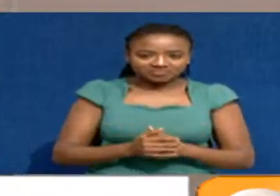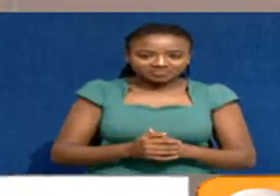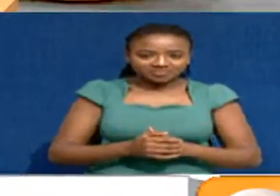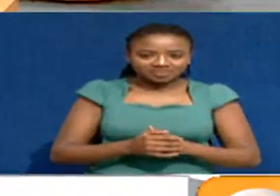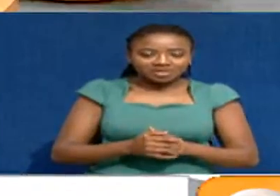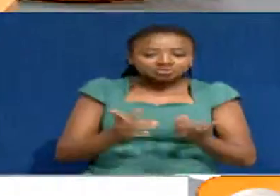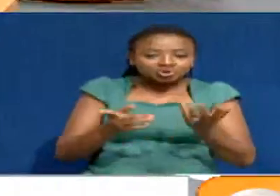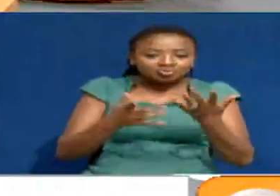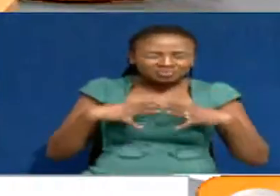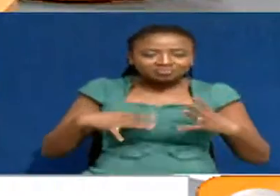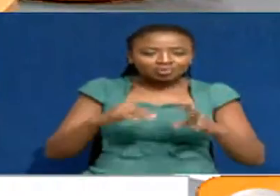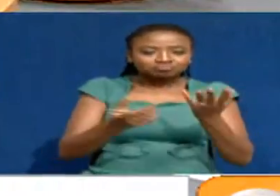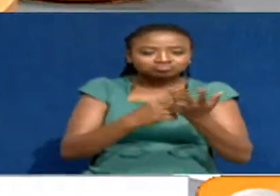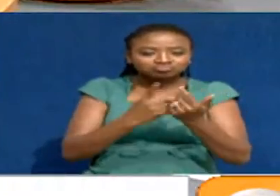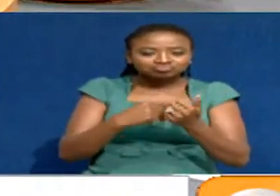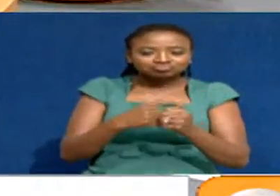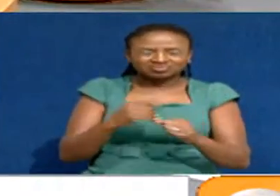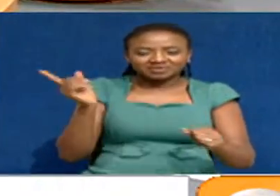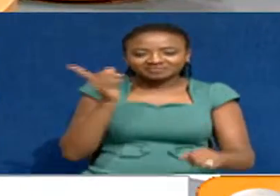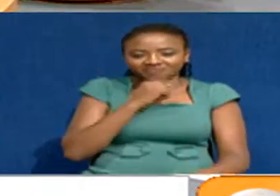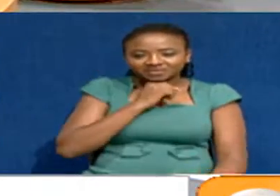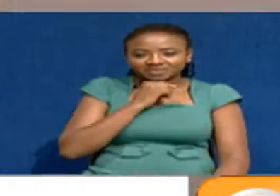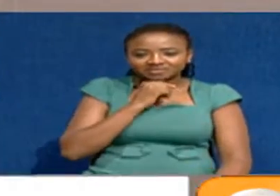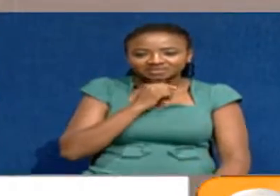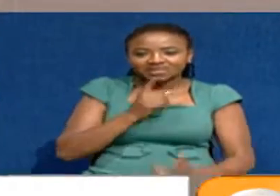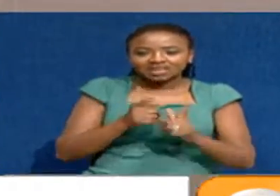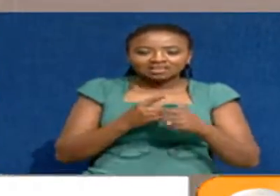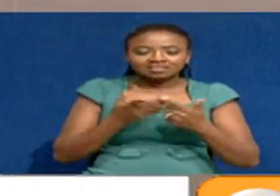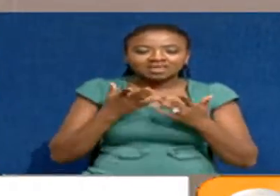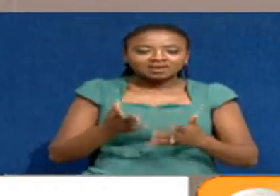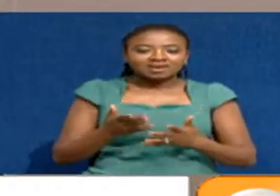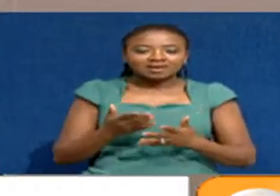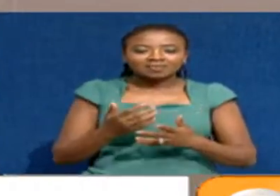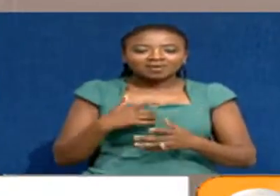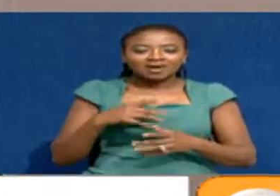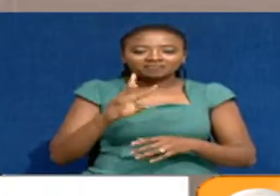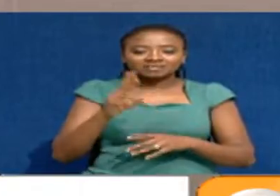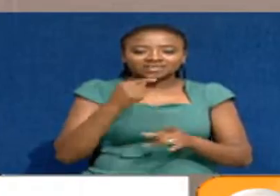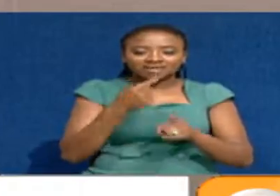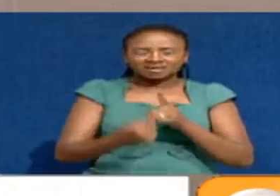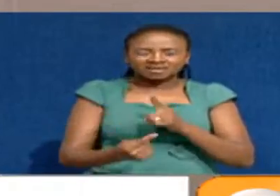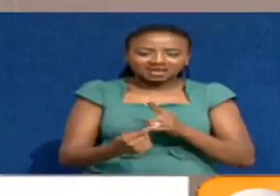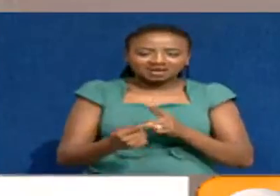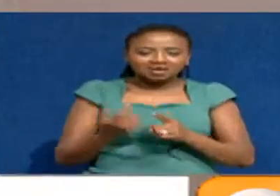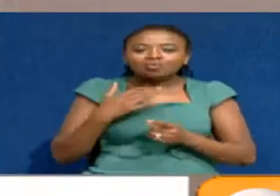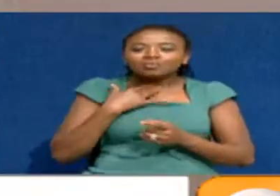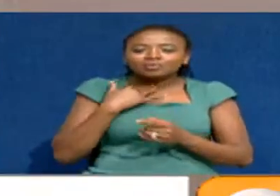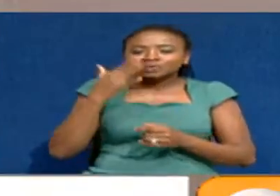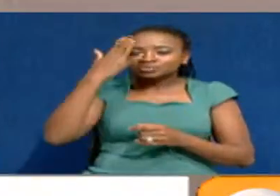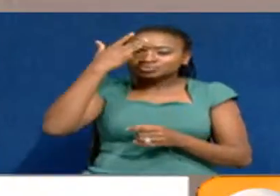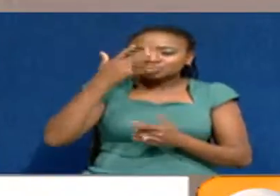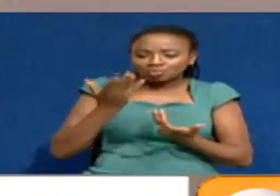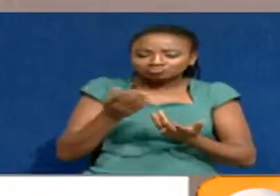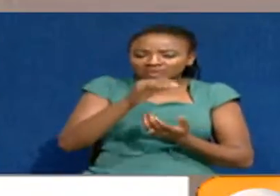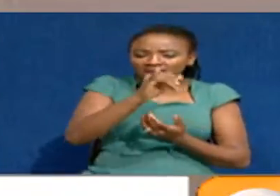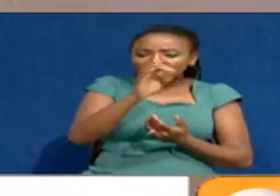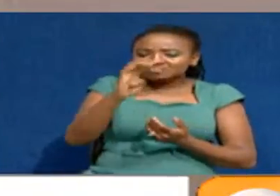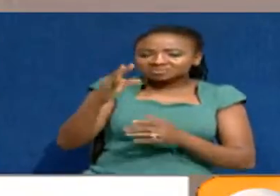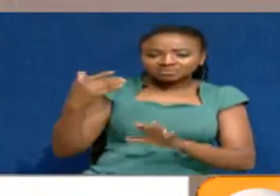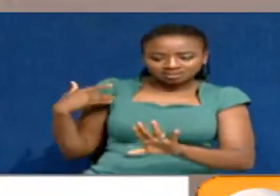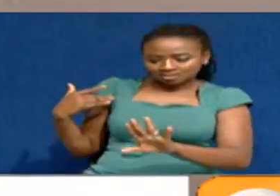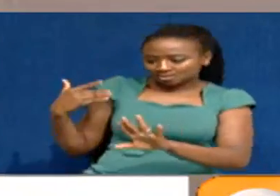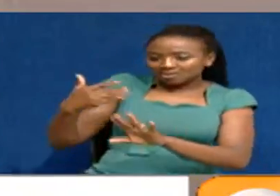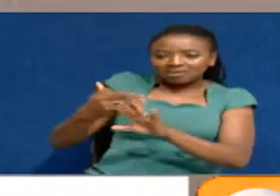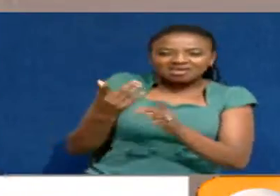census came and went in 2019? done. We are now heading to the second year. We want to know what has IABC been doing?